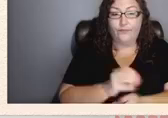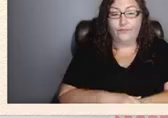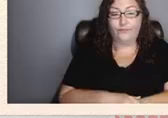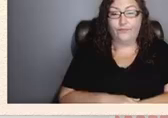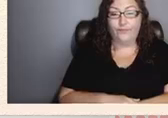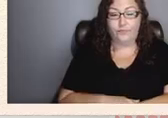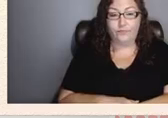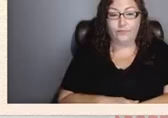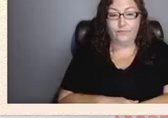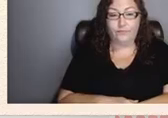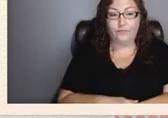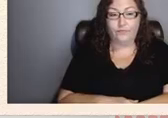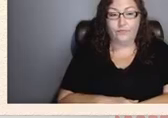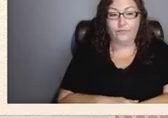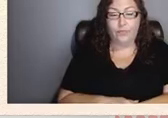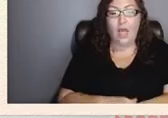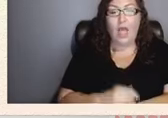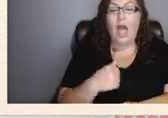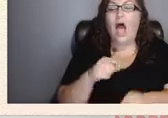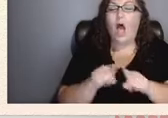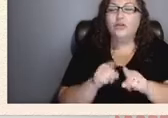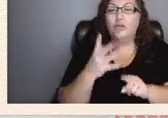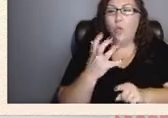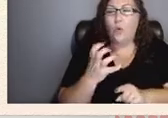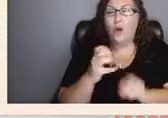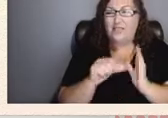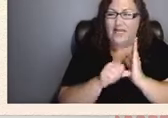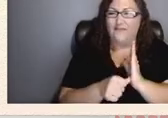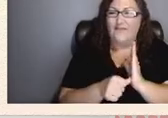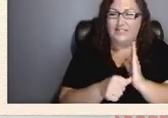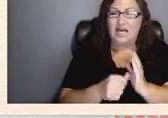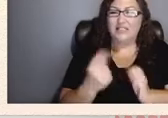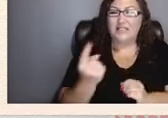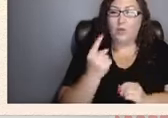and i also want to emphasize someone's community